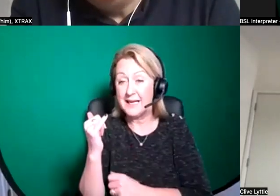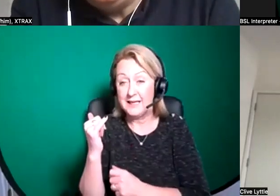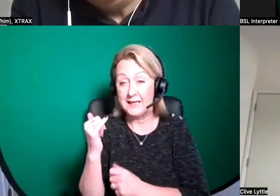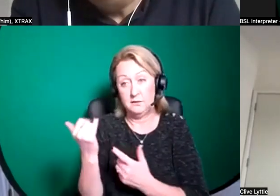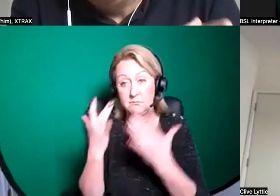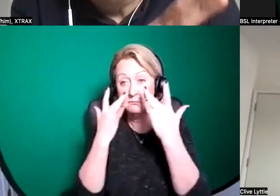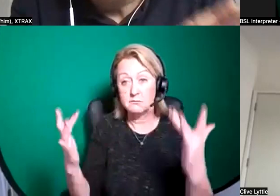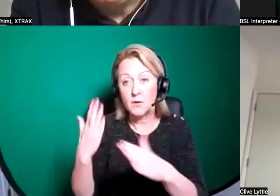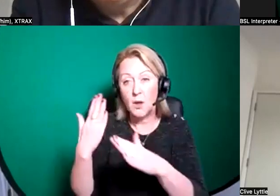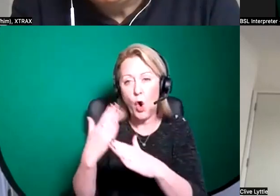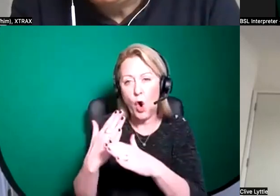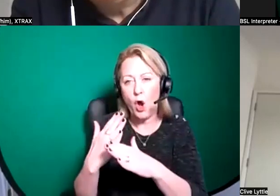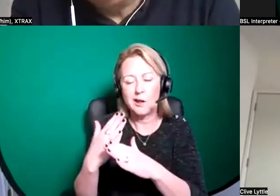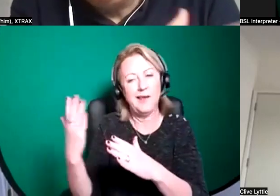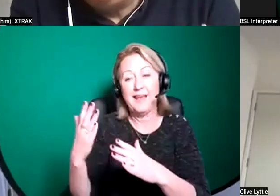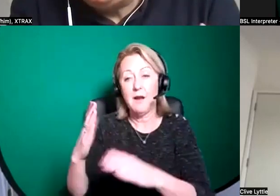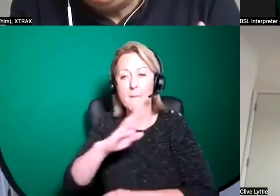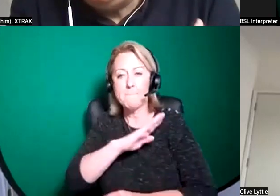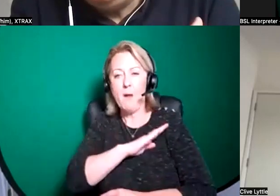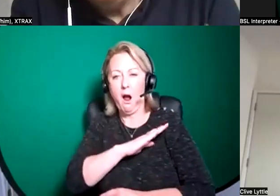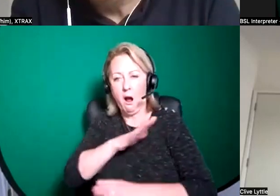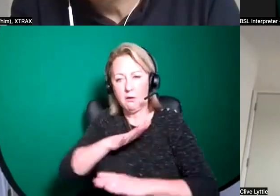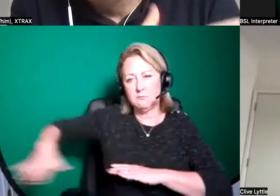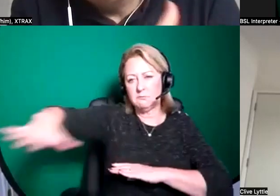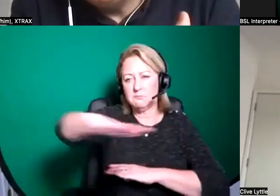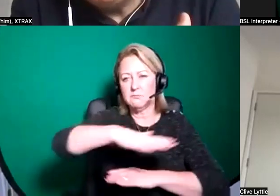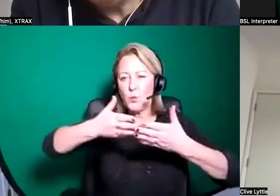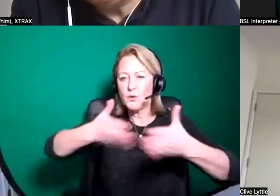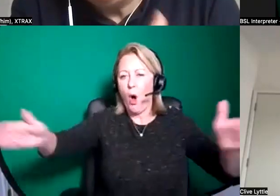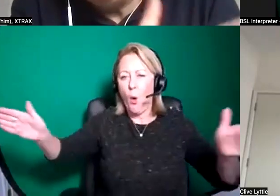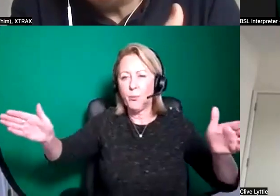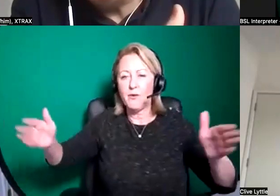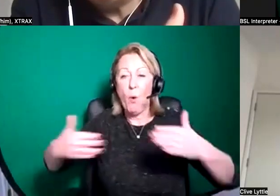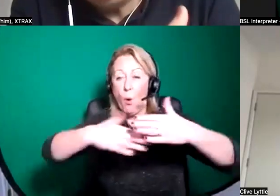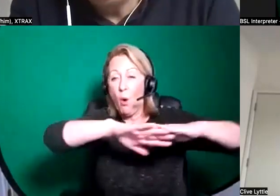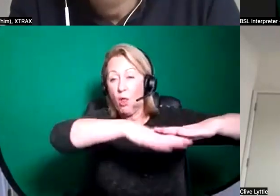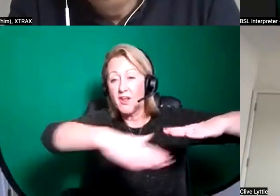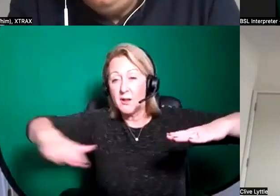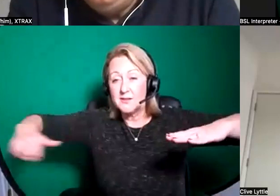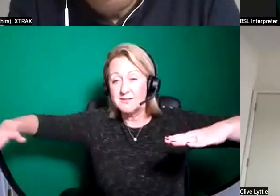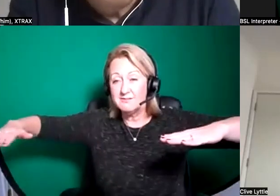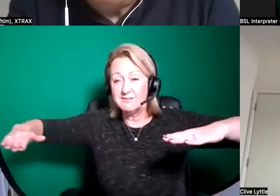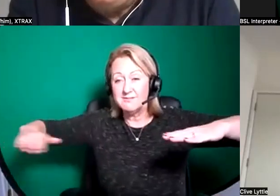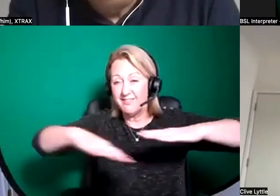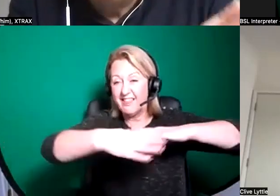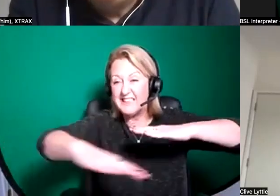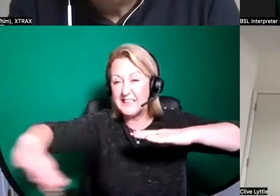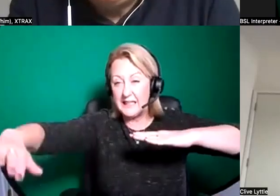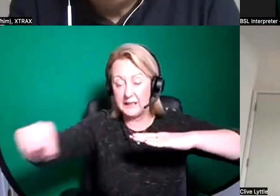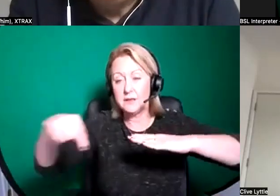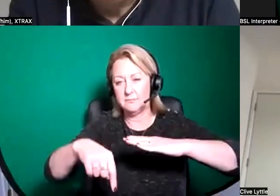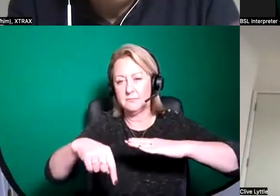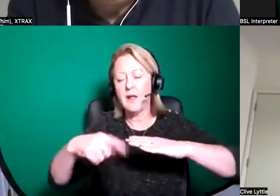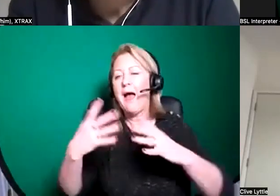um in public parks or kind of open spaces or shorefronts um next to the sea um and we do